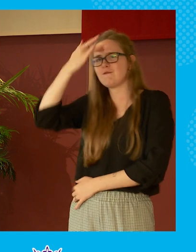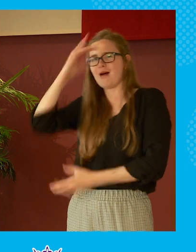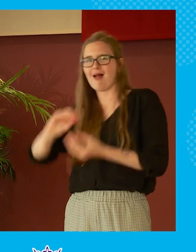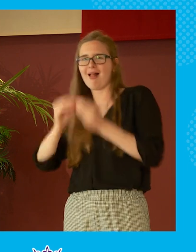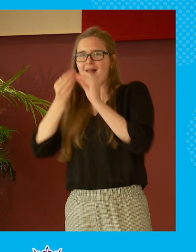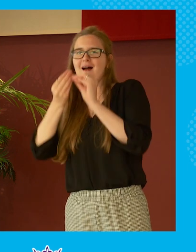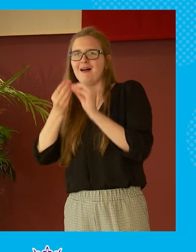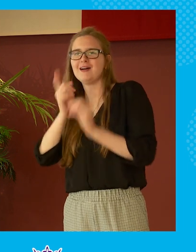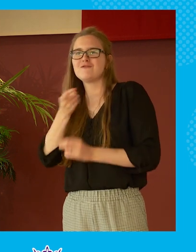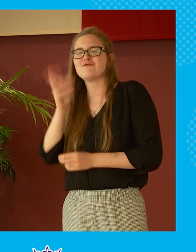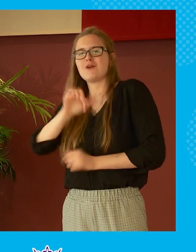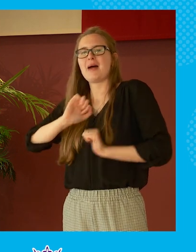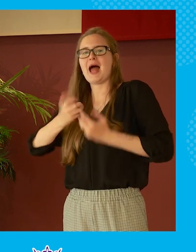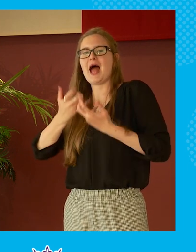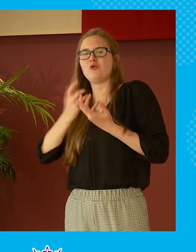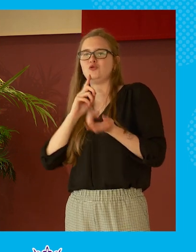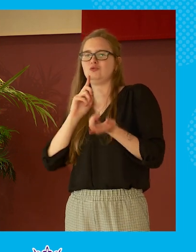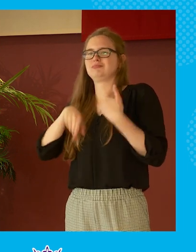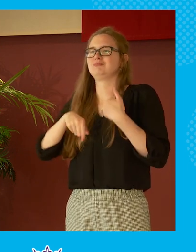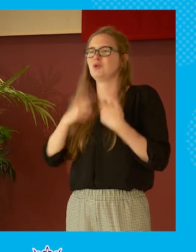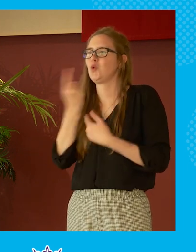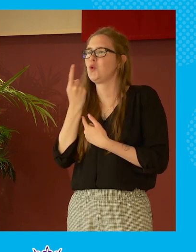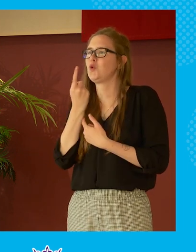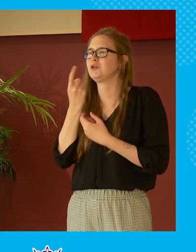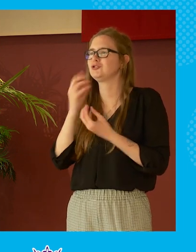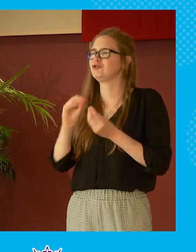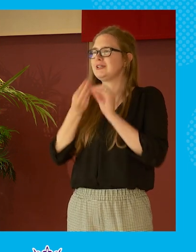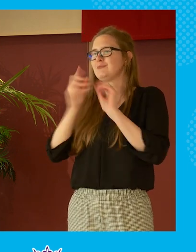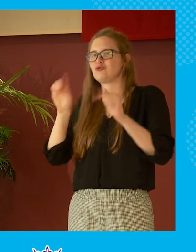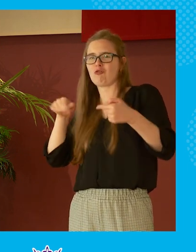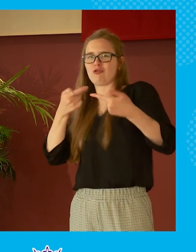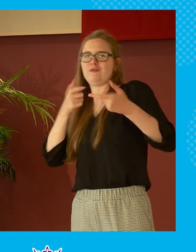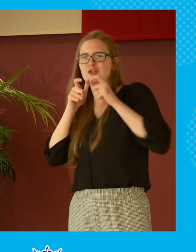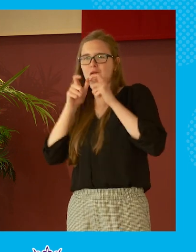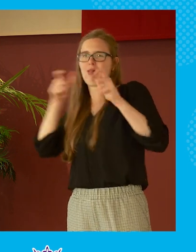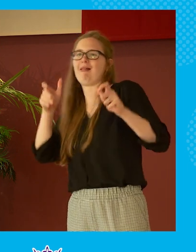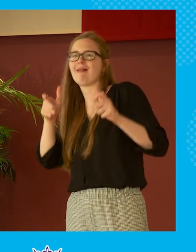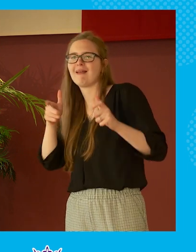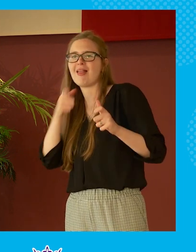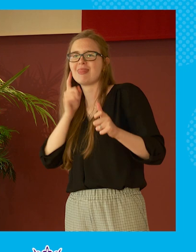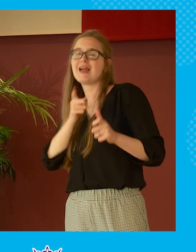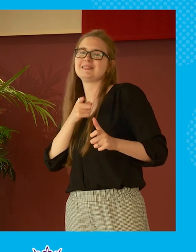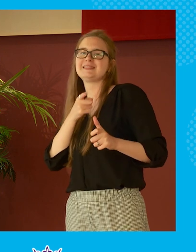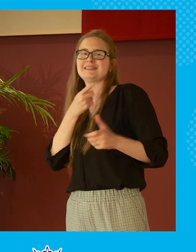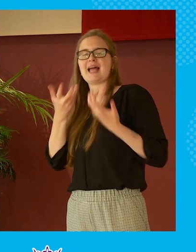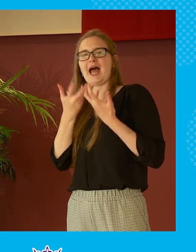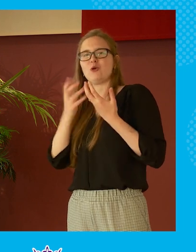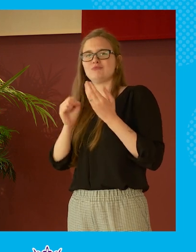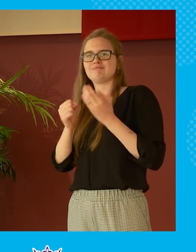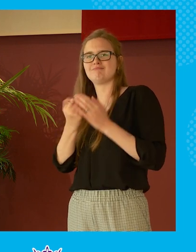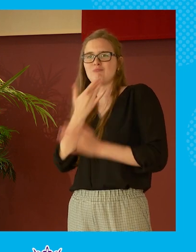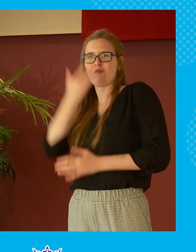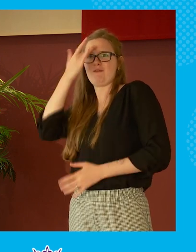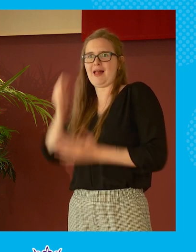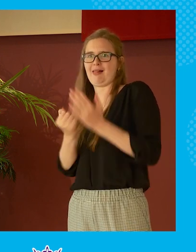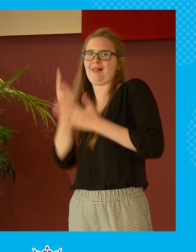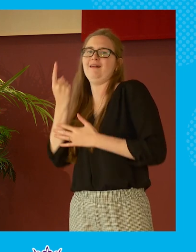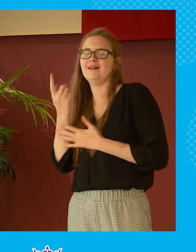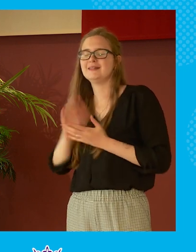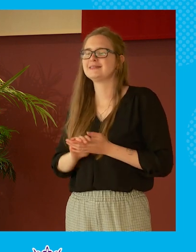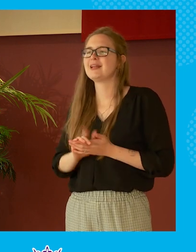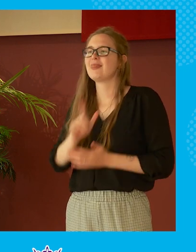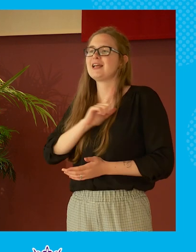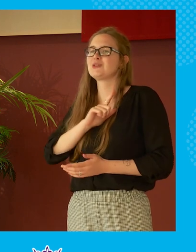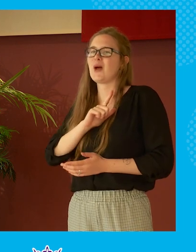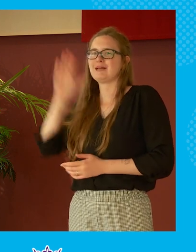is around who is making the most controversial statement and i think uh for all sorts of reasons